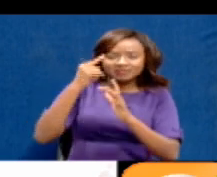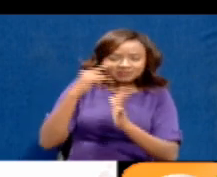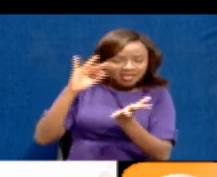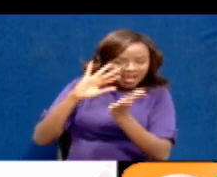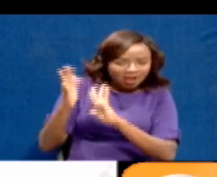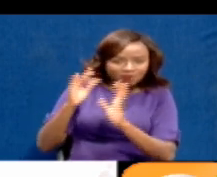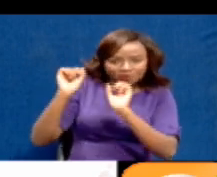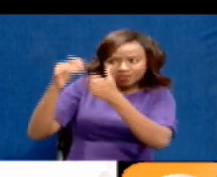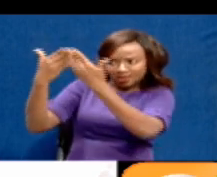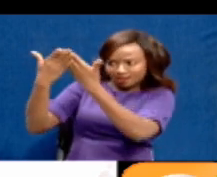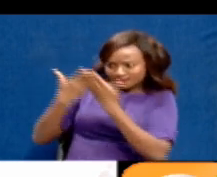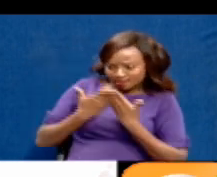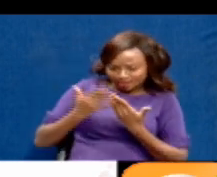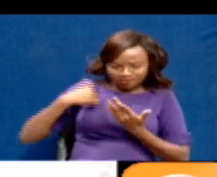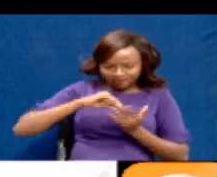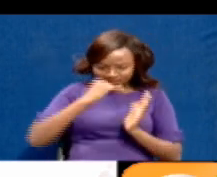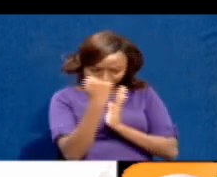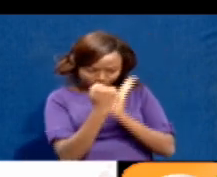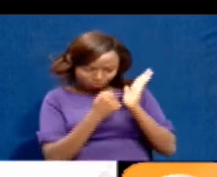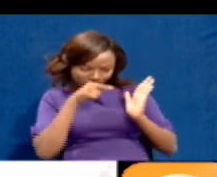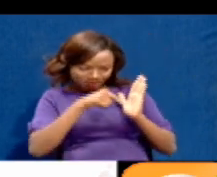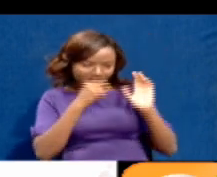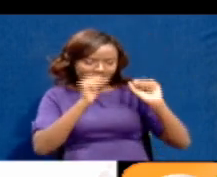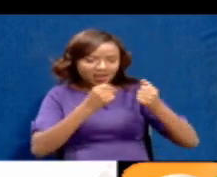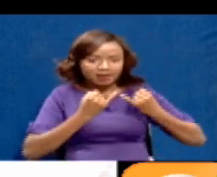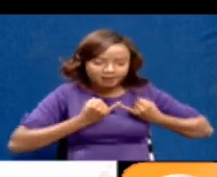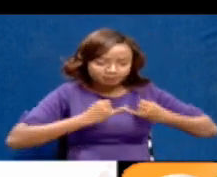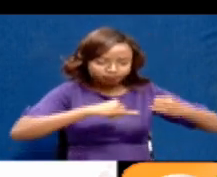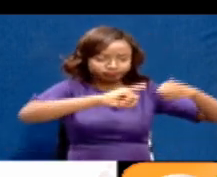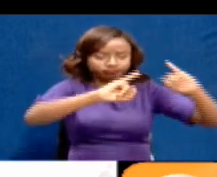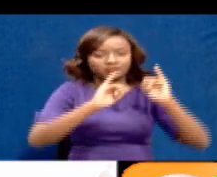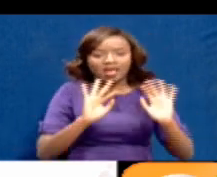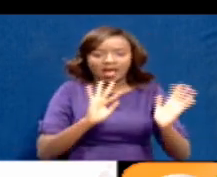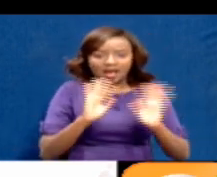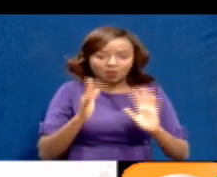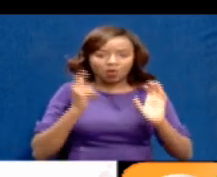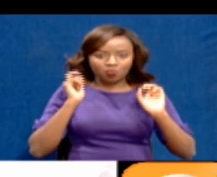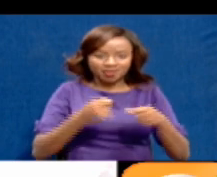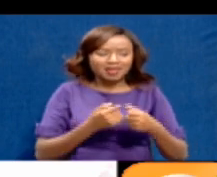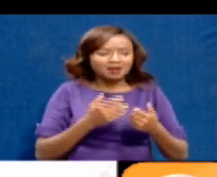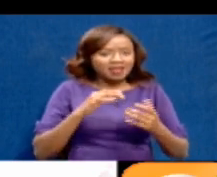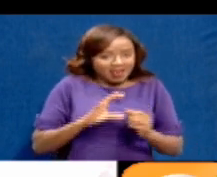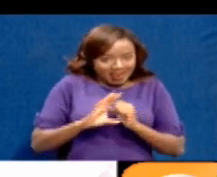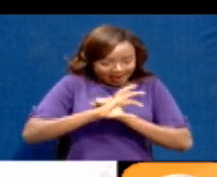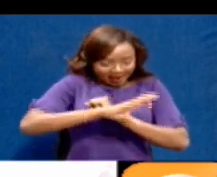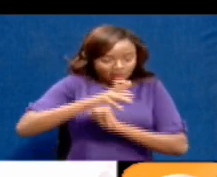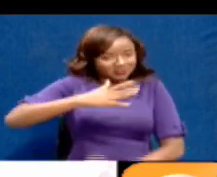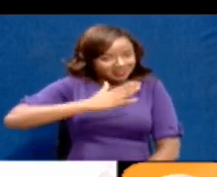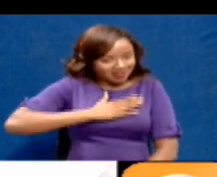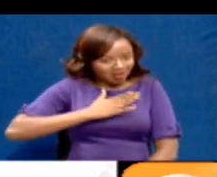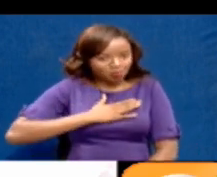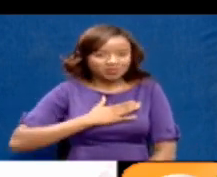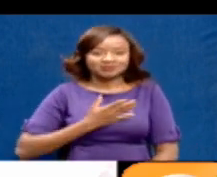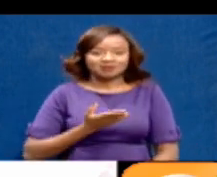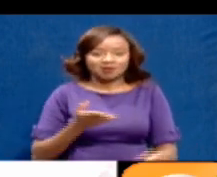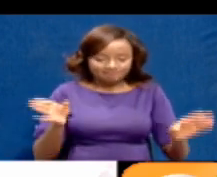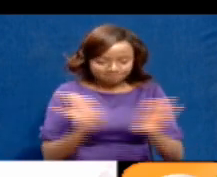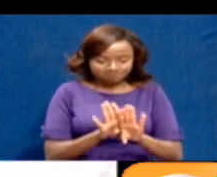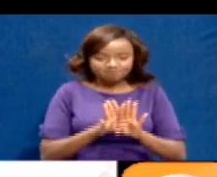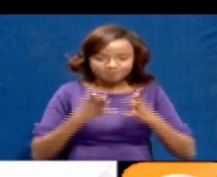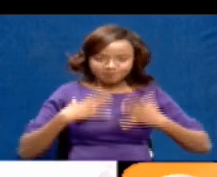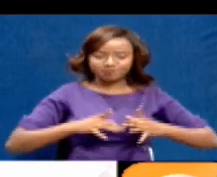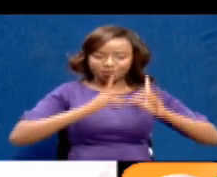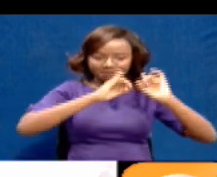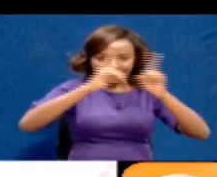be able to be helped to run a program where we can go on a lockdown, still cushioning our people.